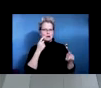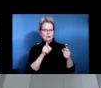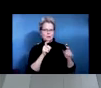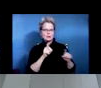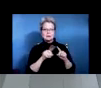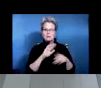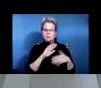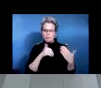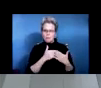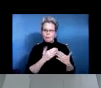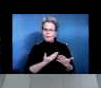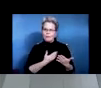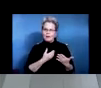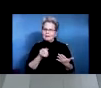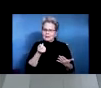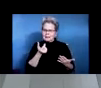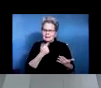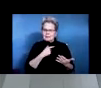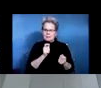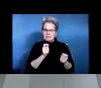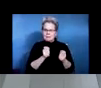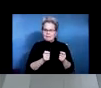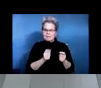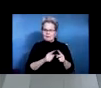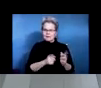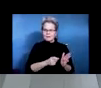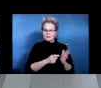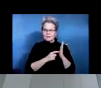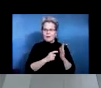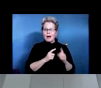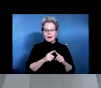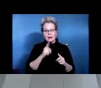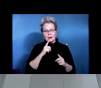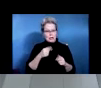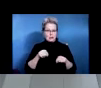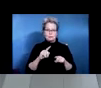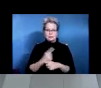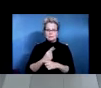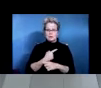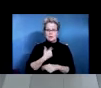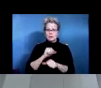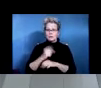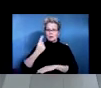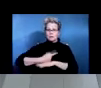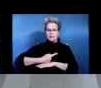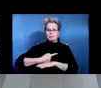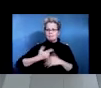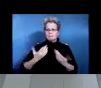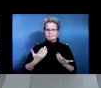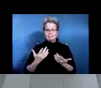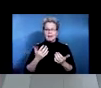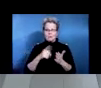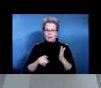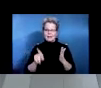some larger problems that he might be having across a work day within a more competitive setting. um